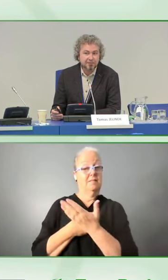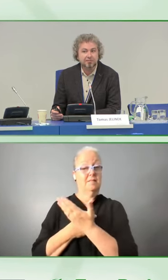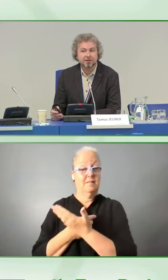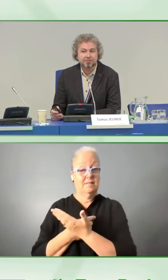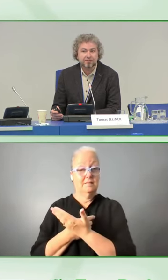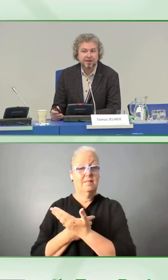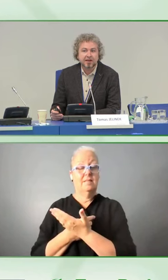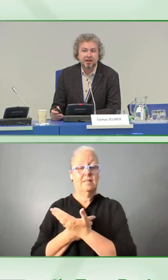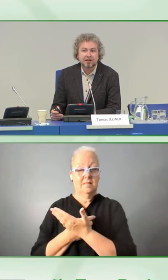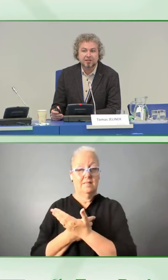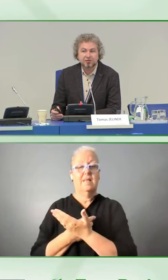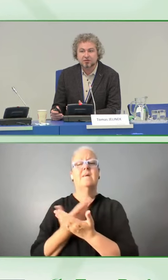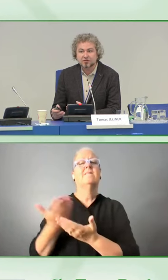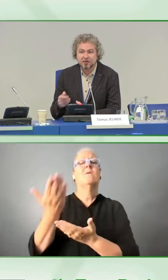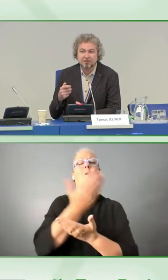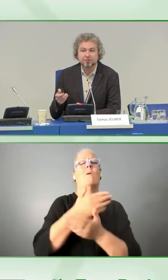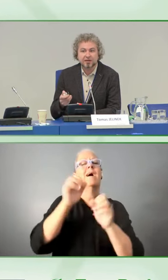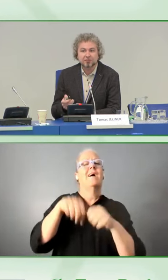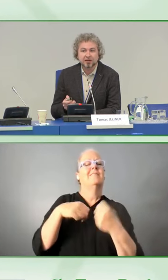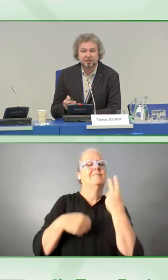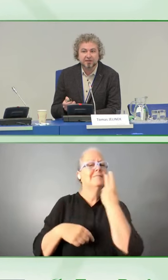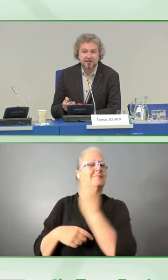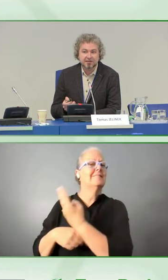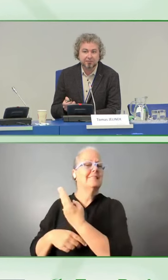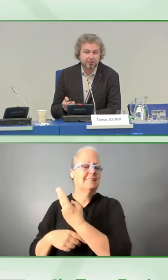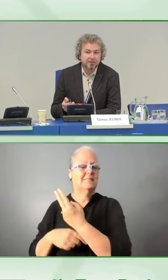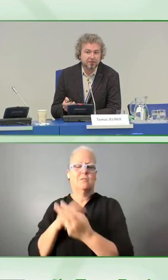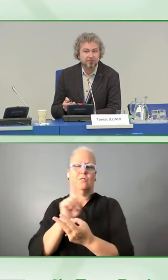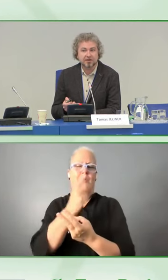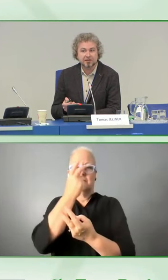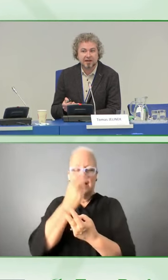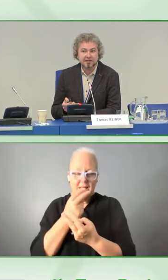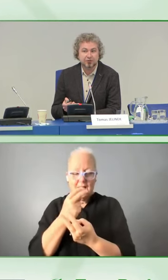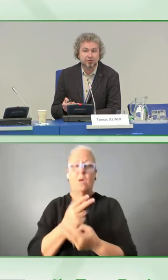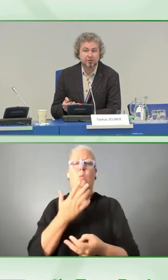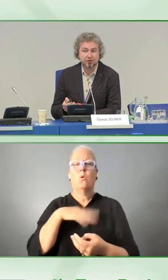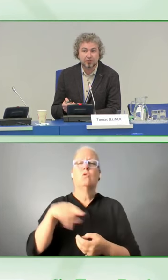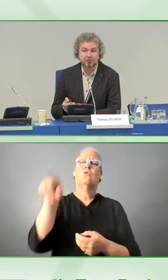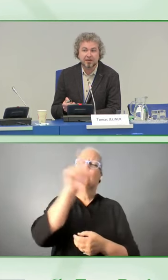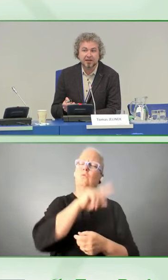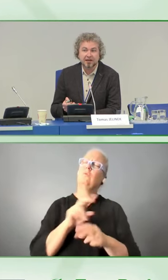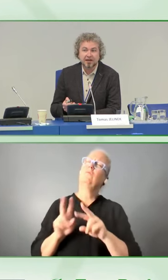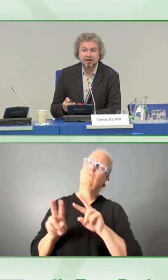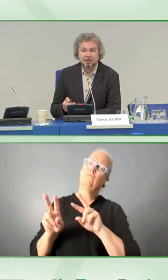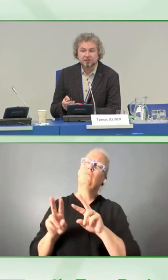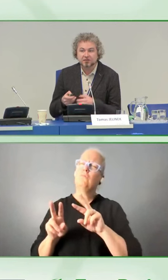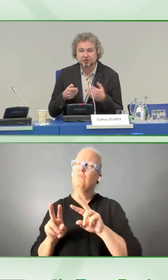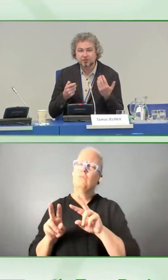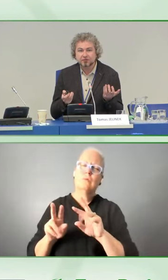sighted people, just for them to understand the problem which we are trying to solve.